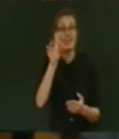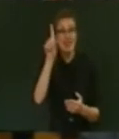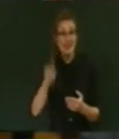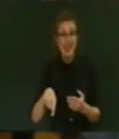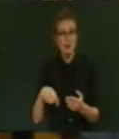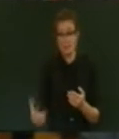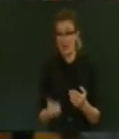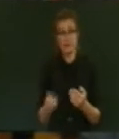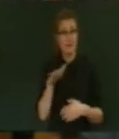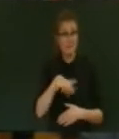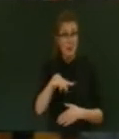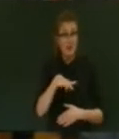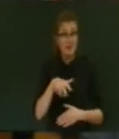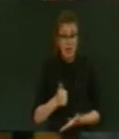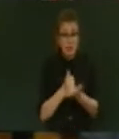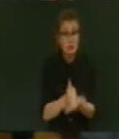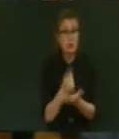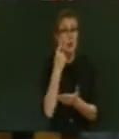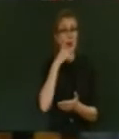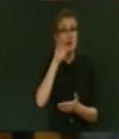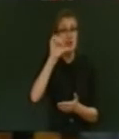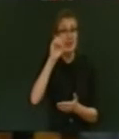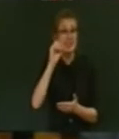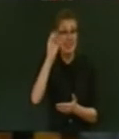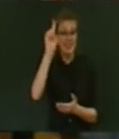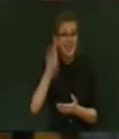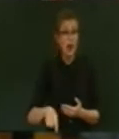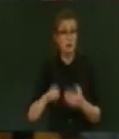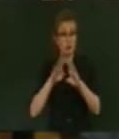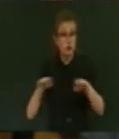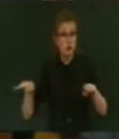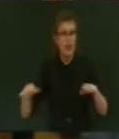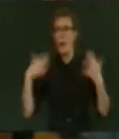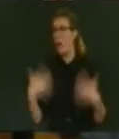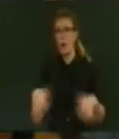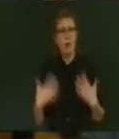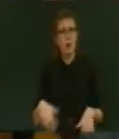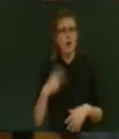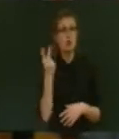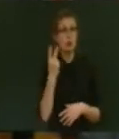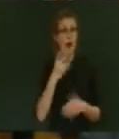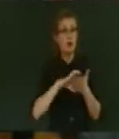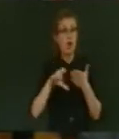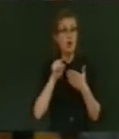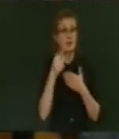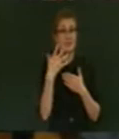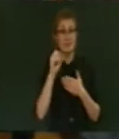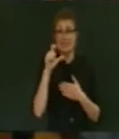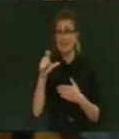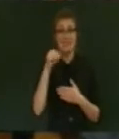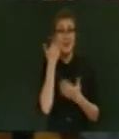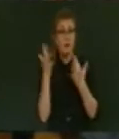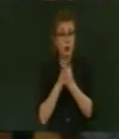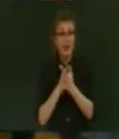190,000 children. Mr Speaker, $12.50 a week in working for families and